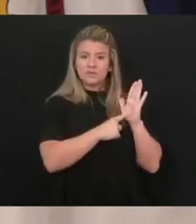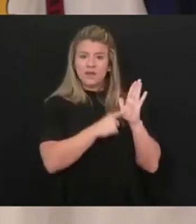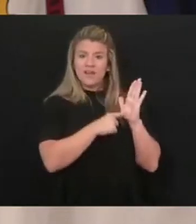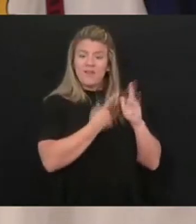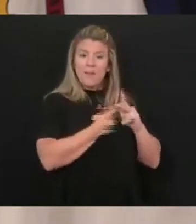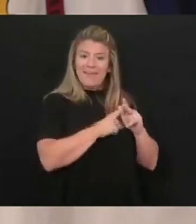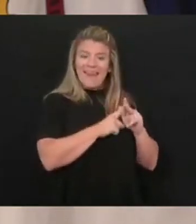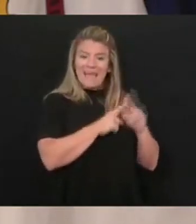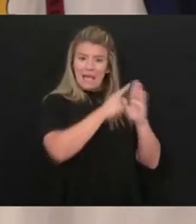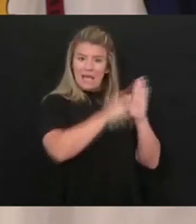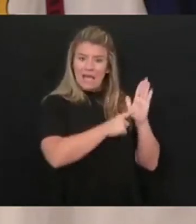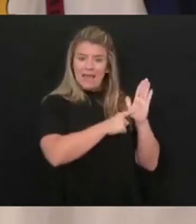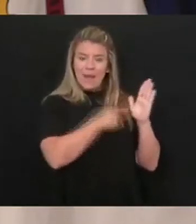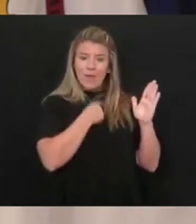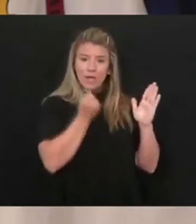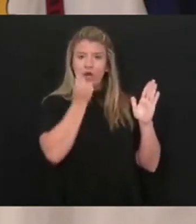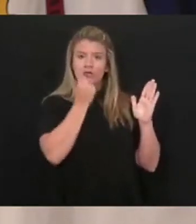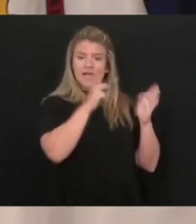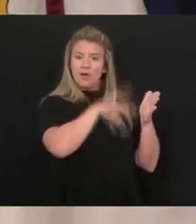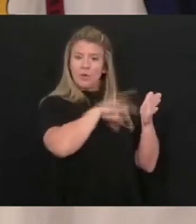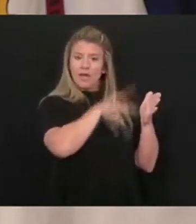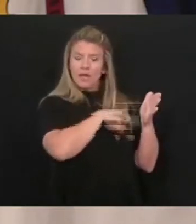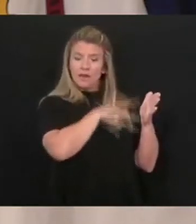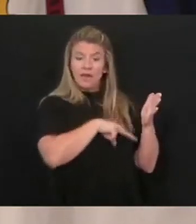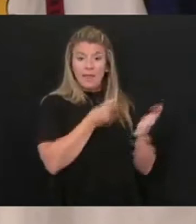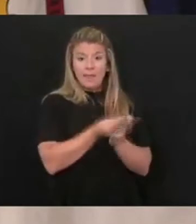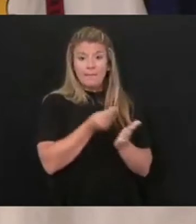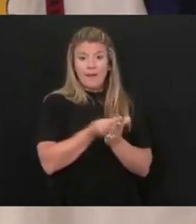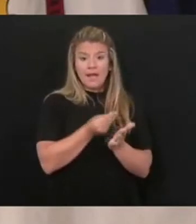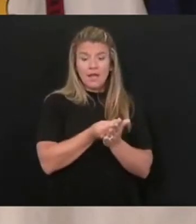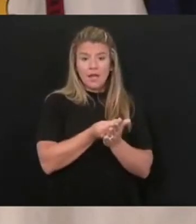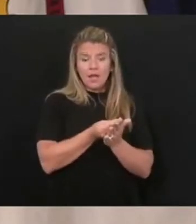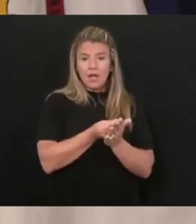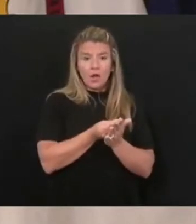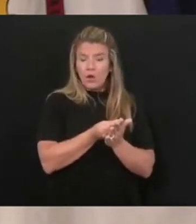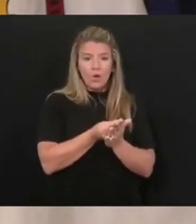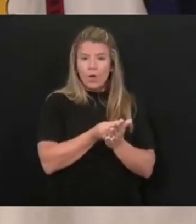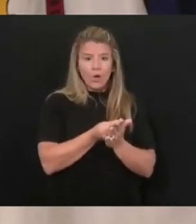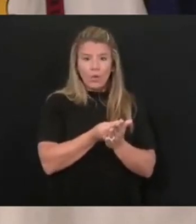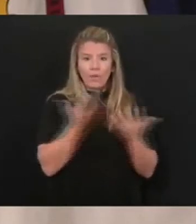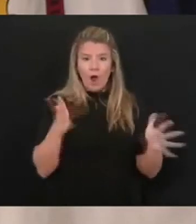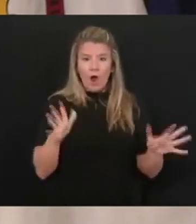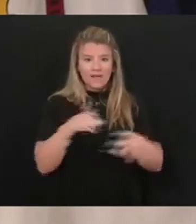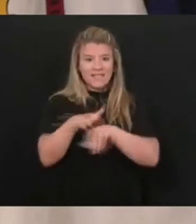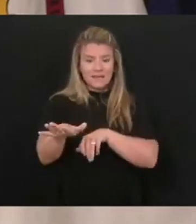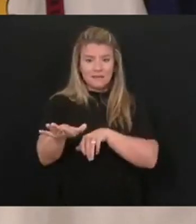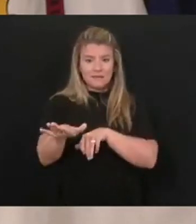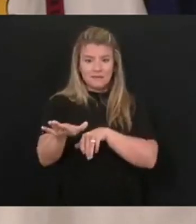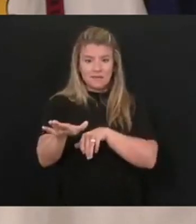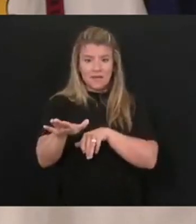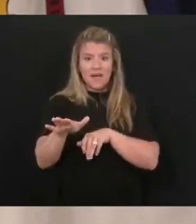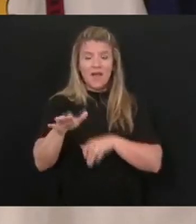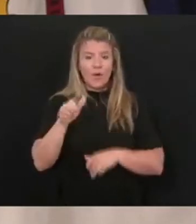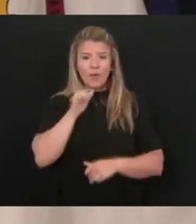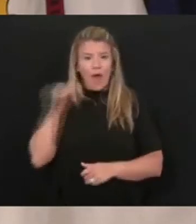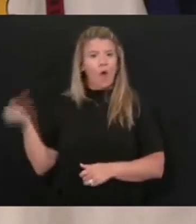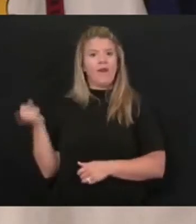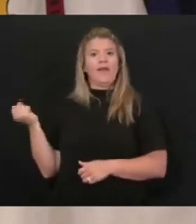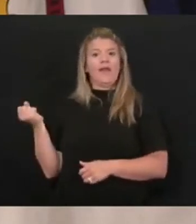people could understand and read and everything, these dollars wouldn't be parked over there and sitting over there. We are absolutely processing